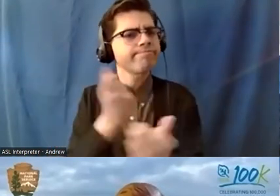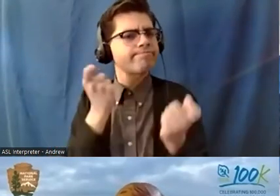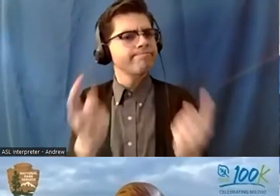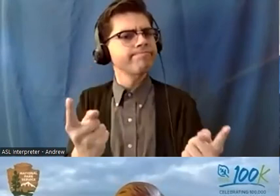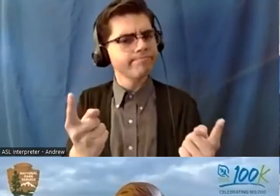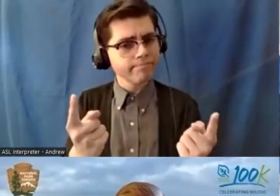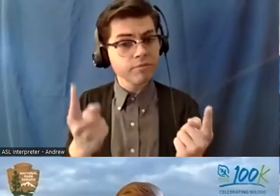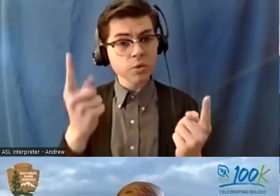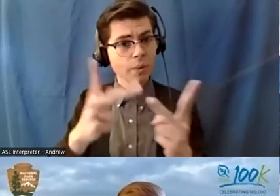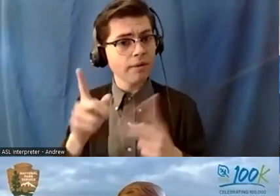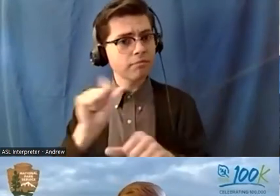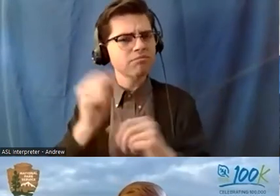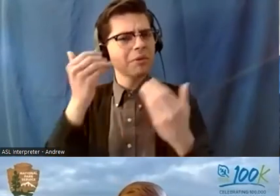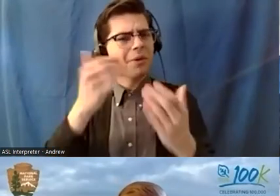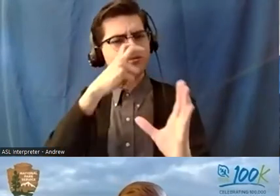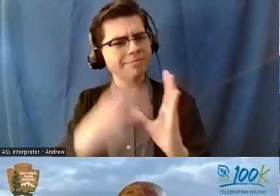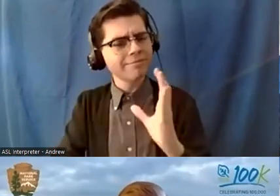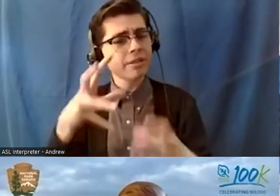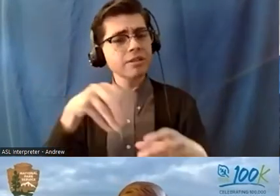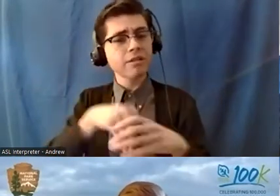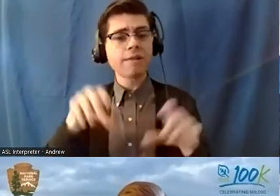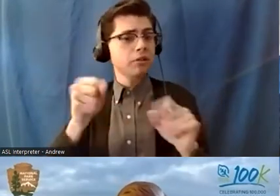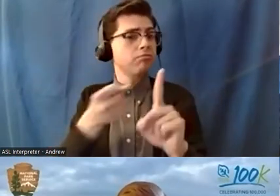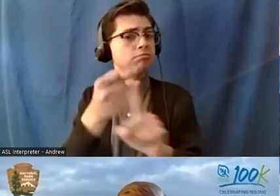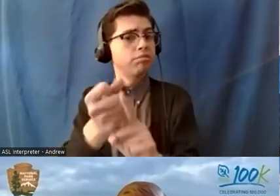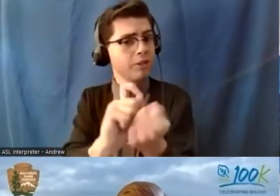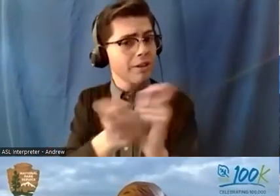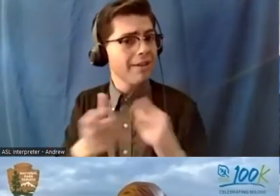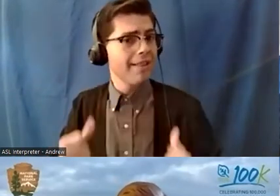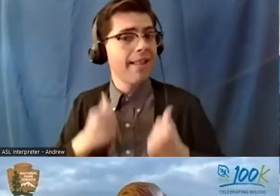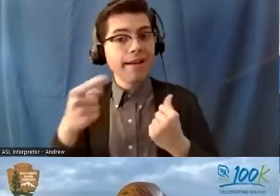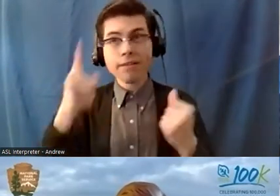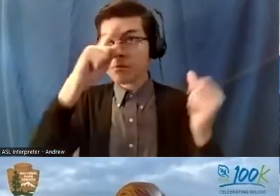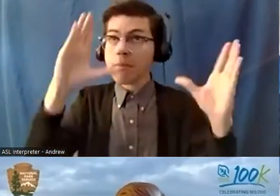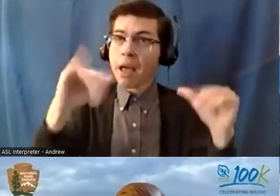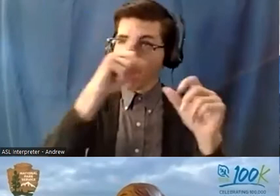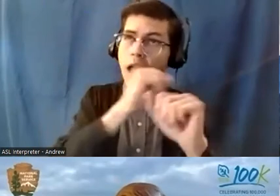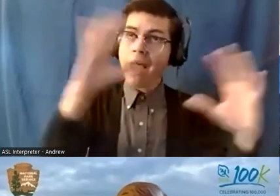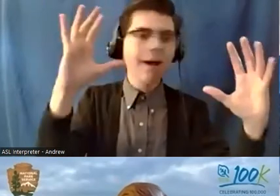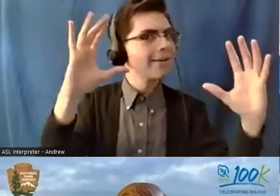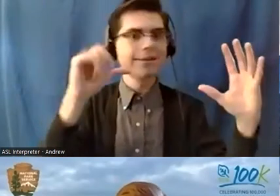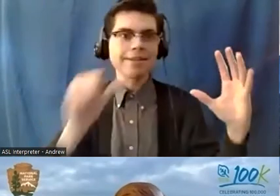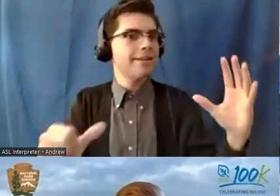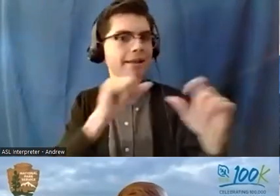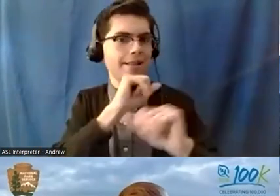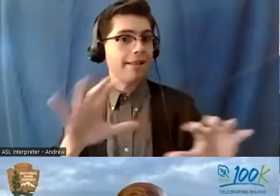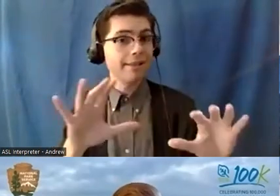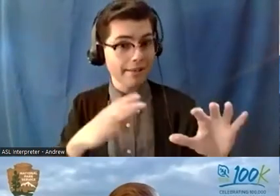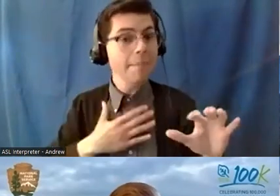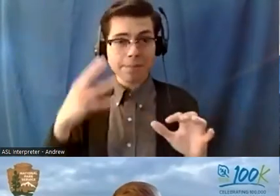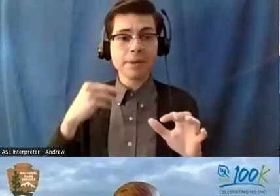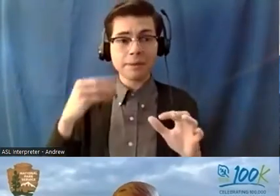of those positions get the experience it may change your life in ways you can't even imagine as my experience did